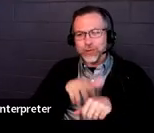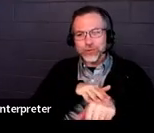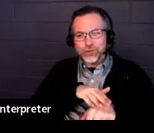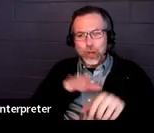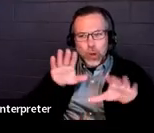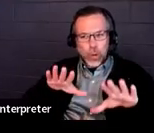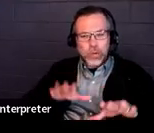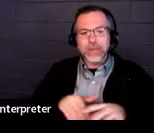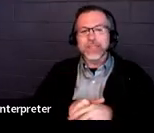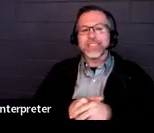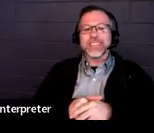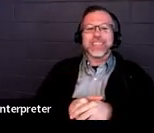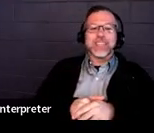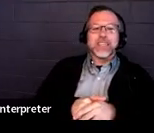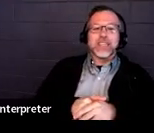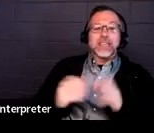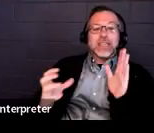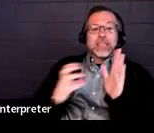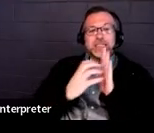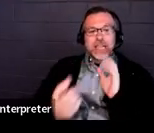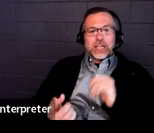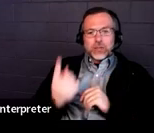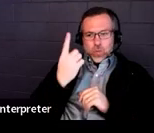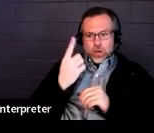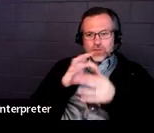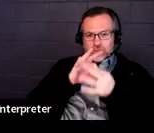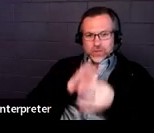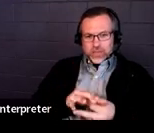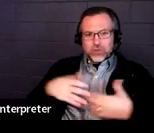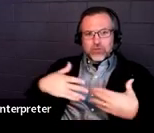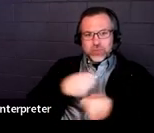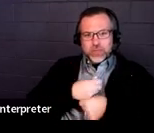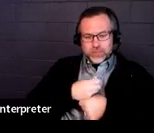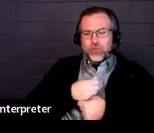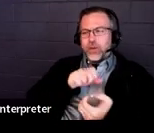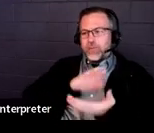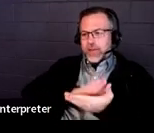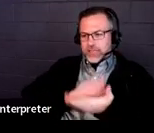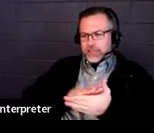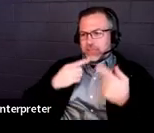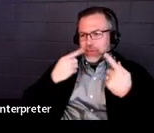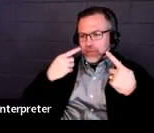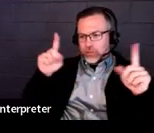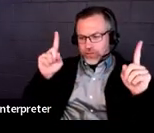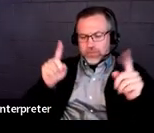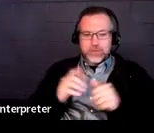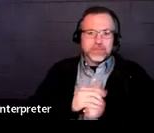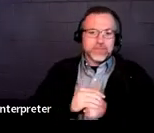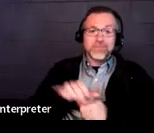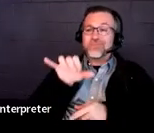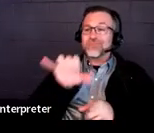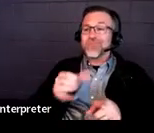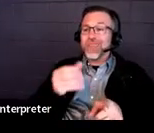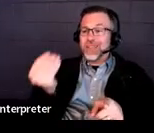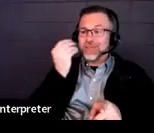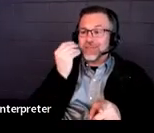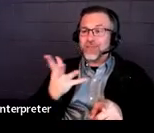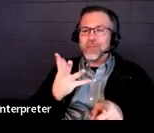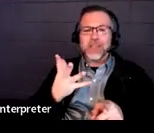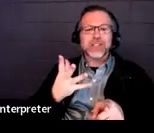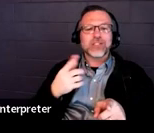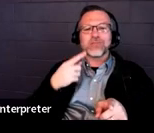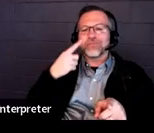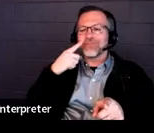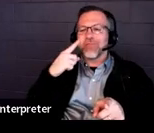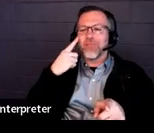one is about the summary of academic achievement. So this information here talks about how